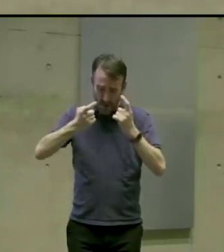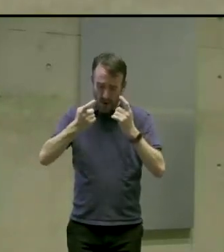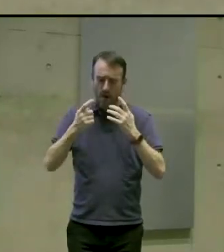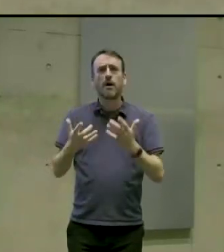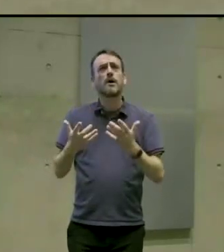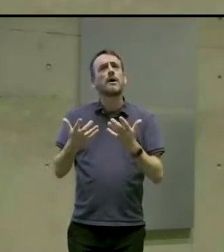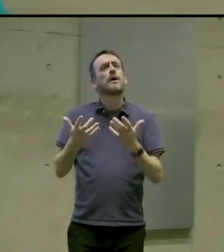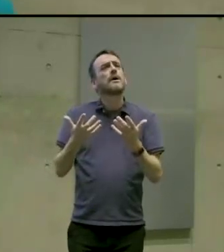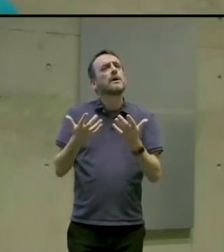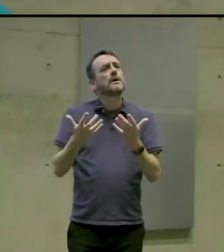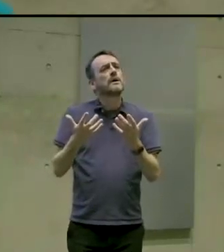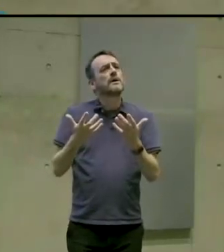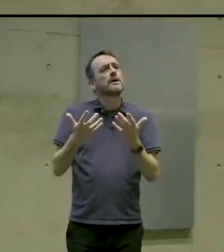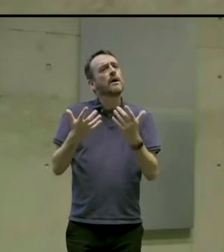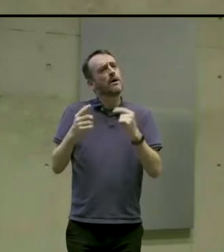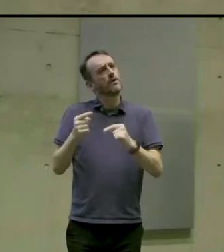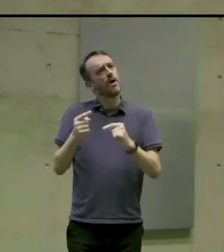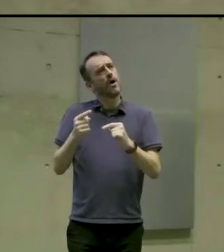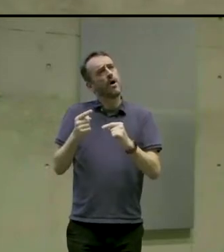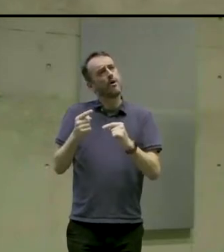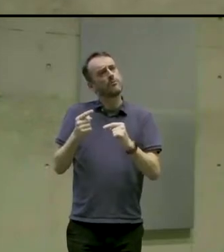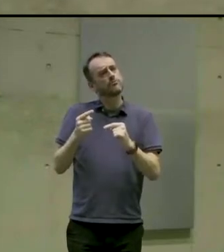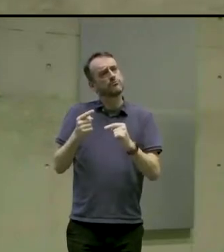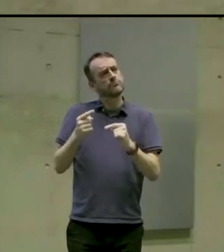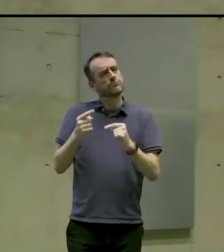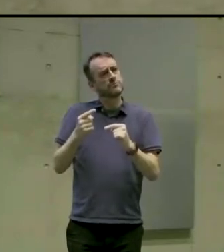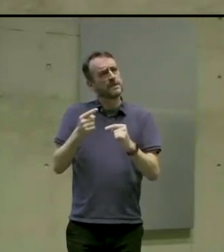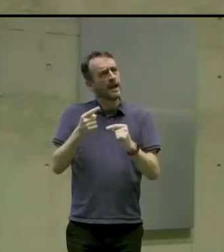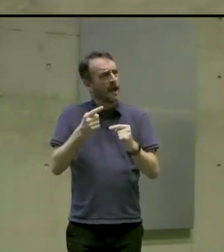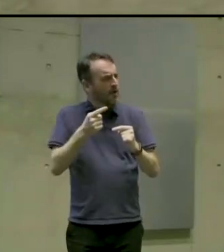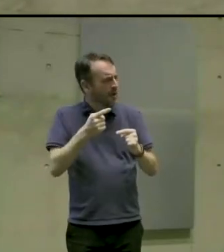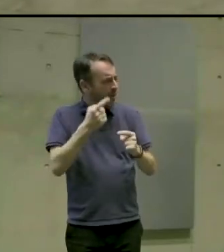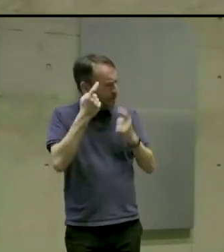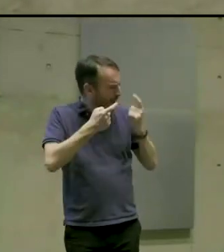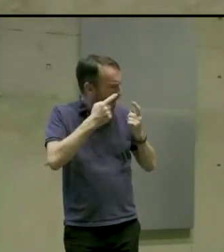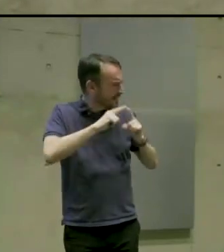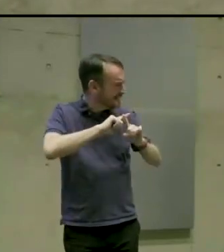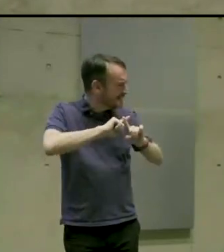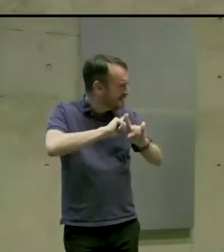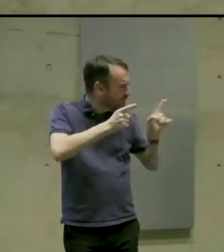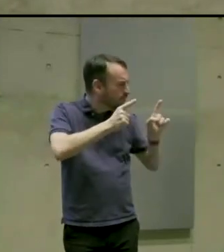were trying to make it accessible to all of our testers that we had.